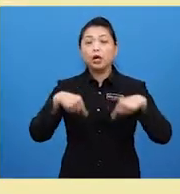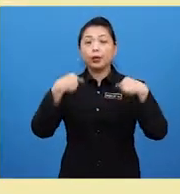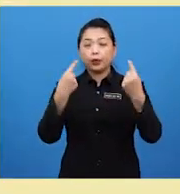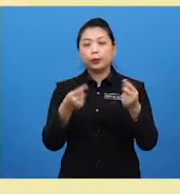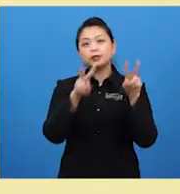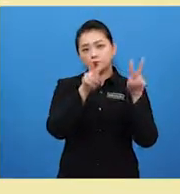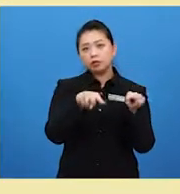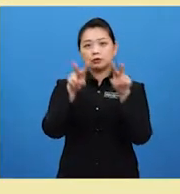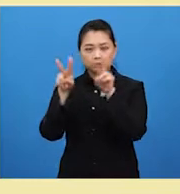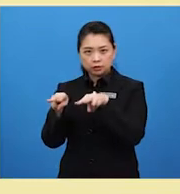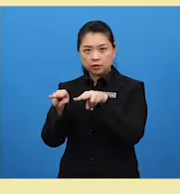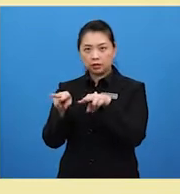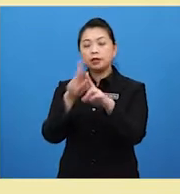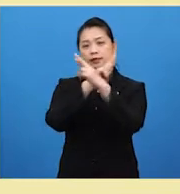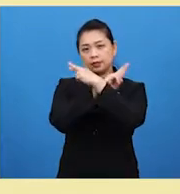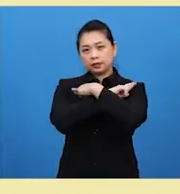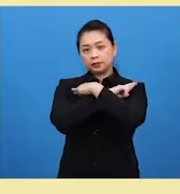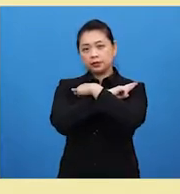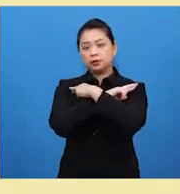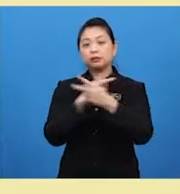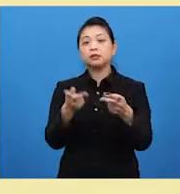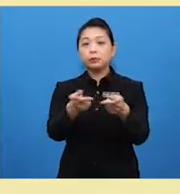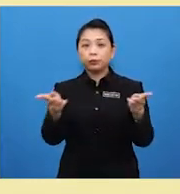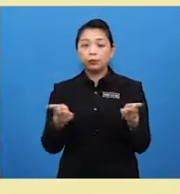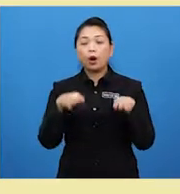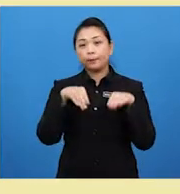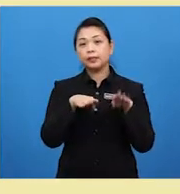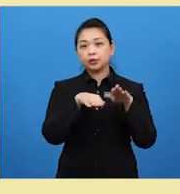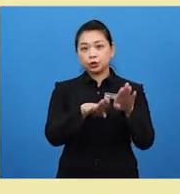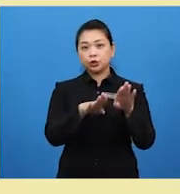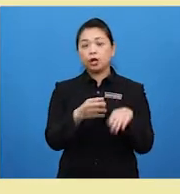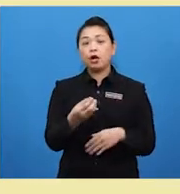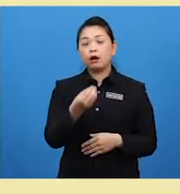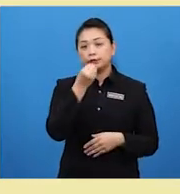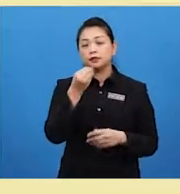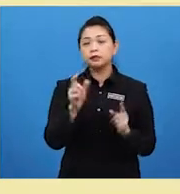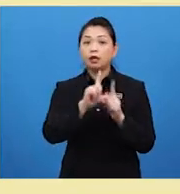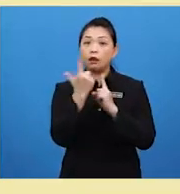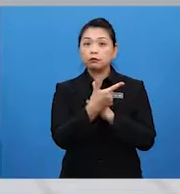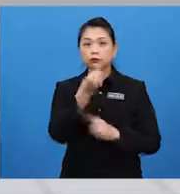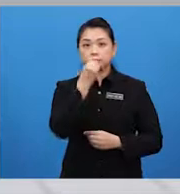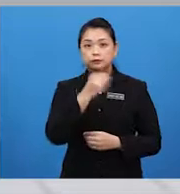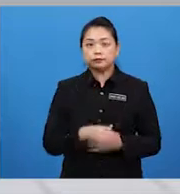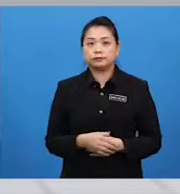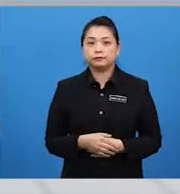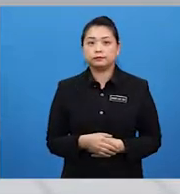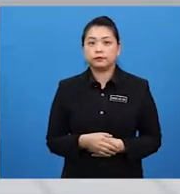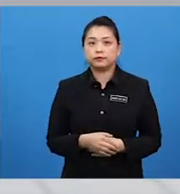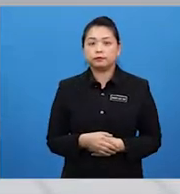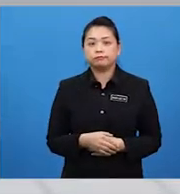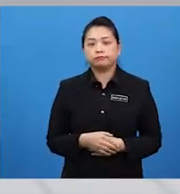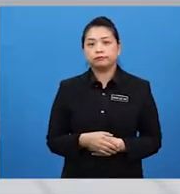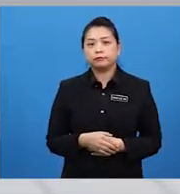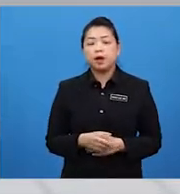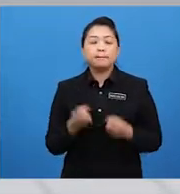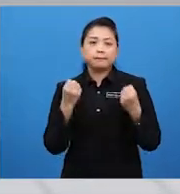relaxing by the pool, or at the beach, or eating local food. Of course, many